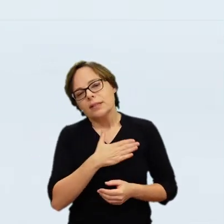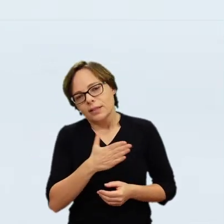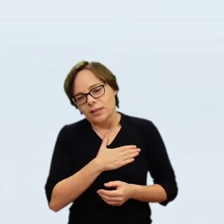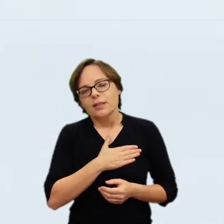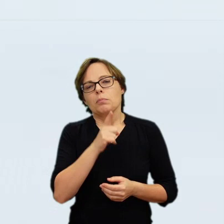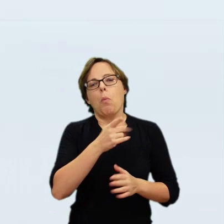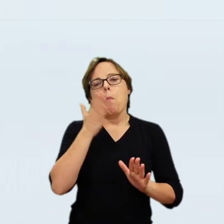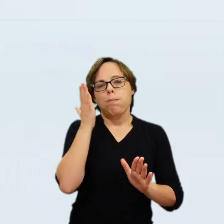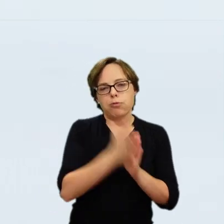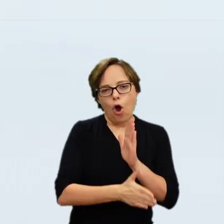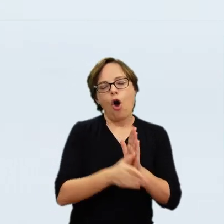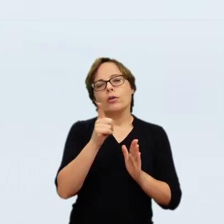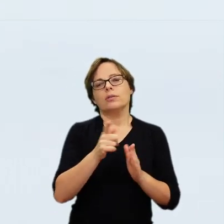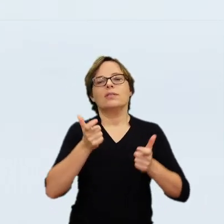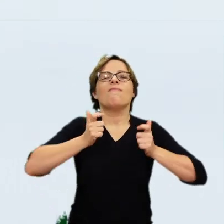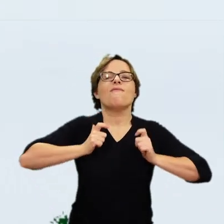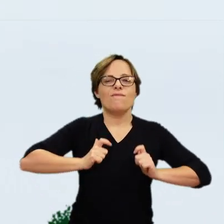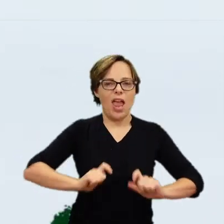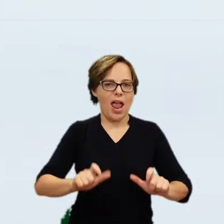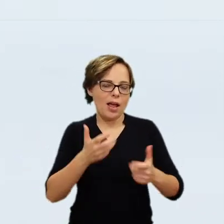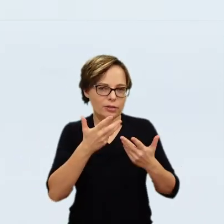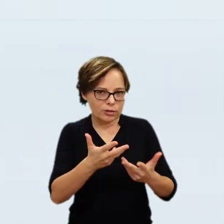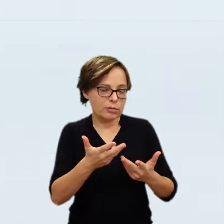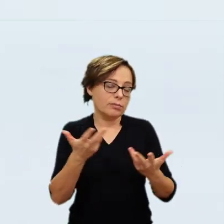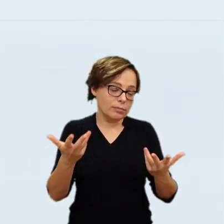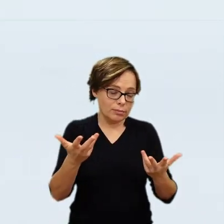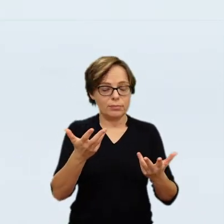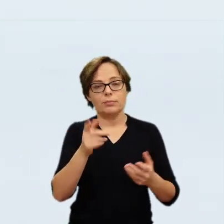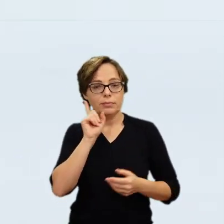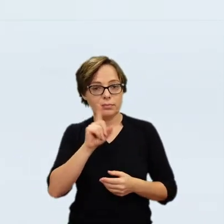arts and she is known to have been a very accomplished miniaturist.